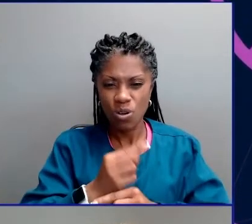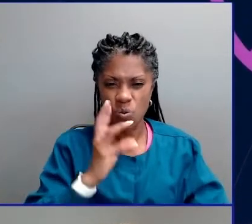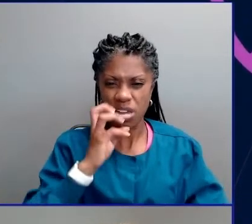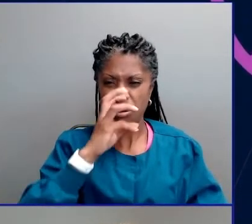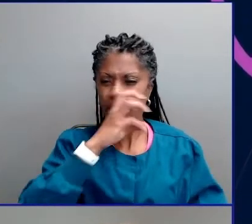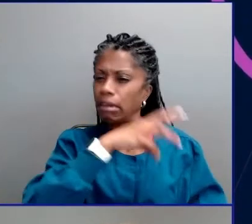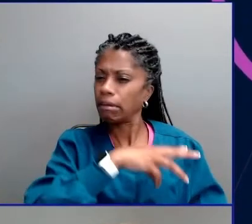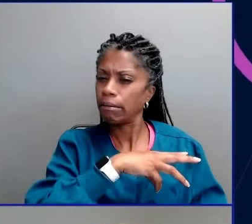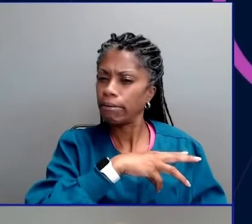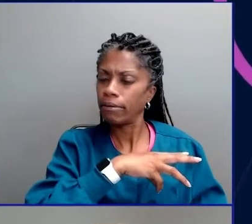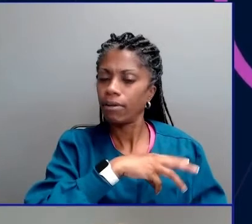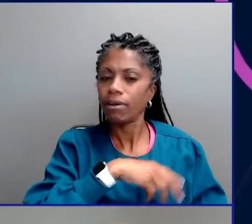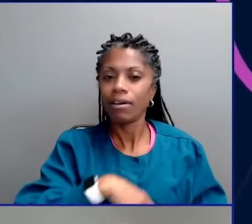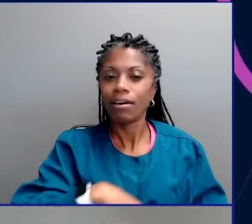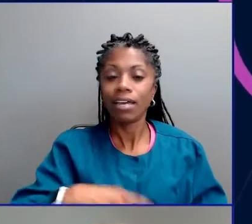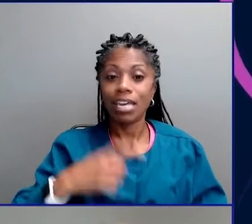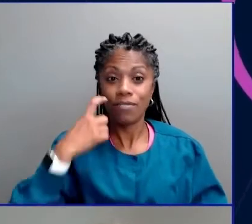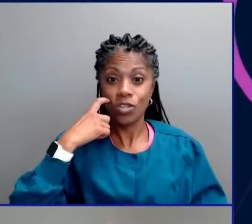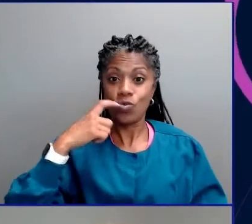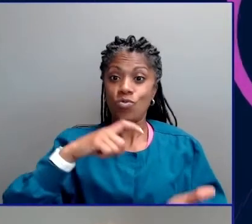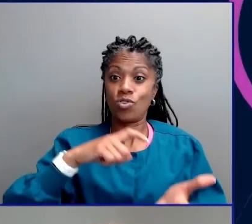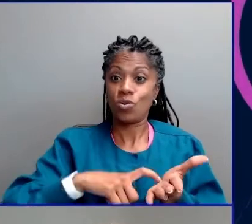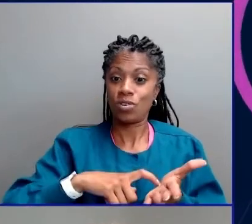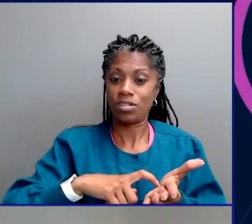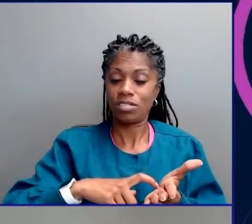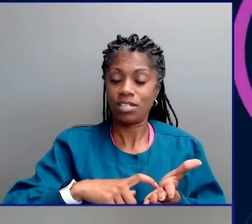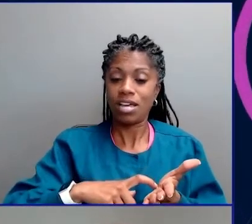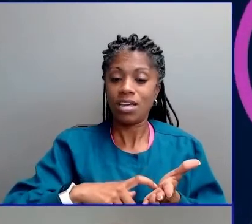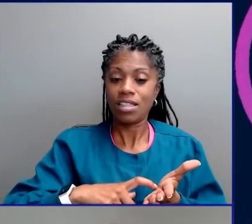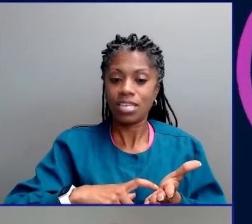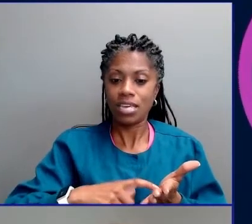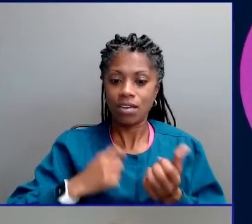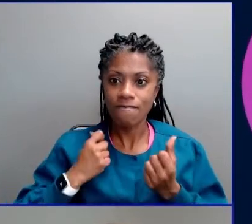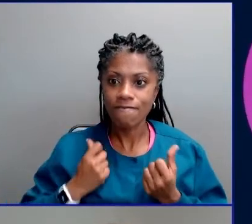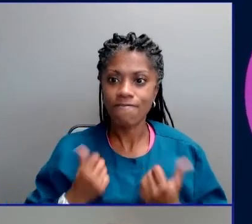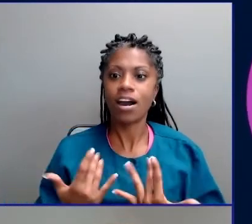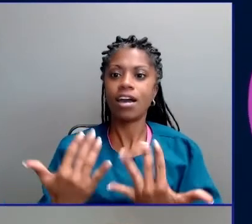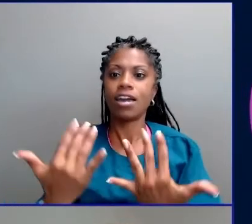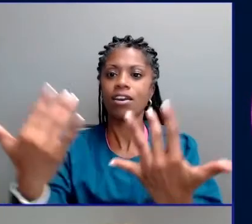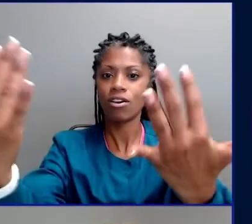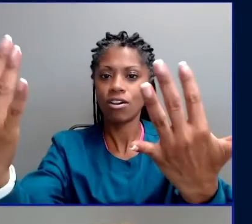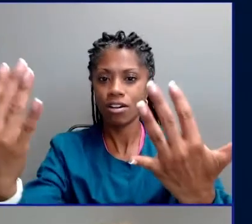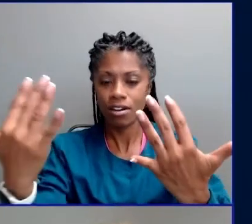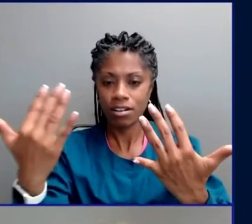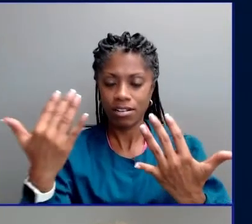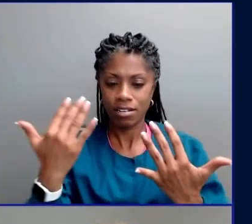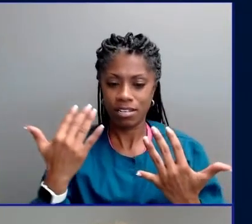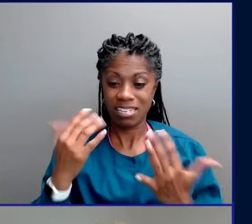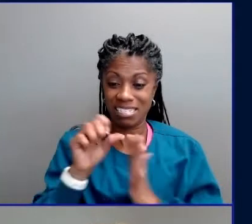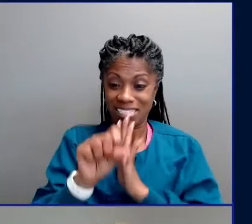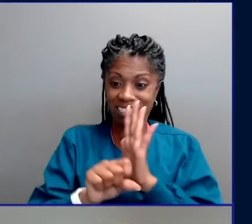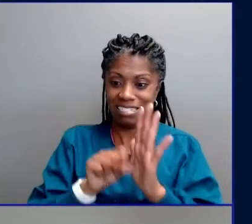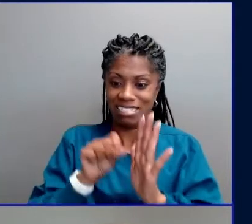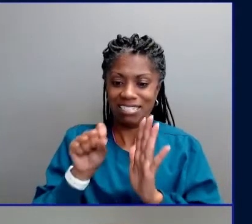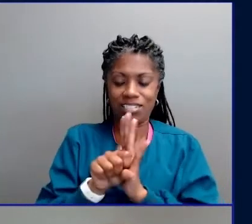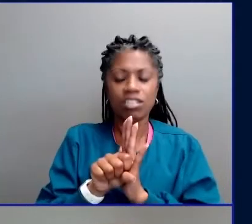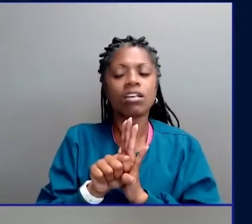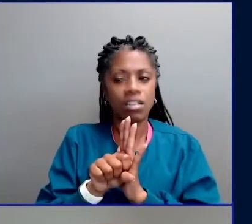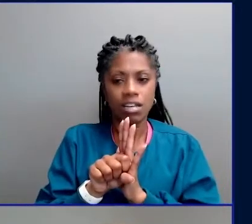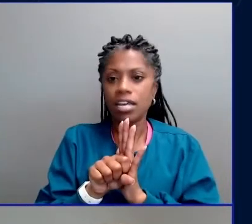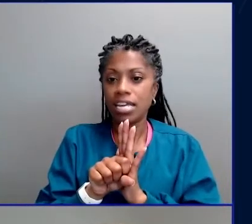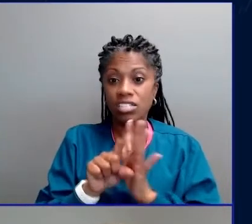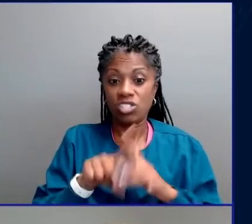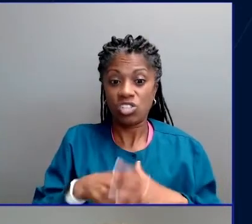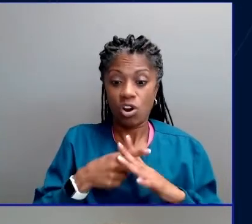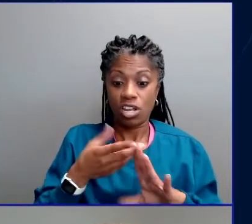wildfire season is starting earlier, ending later, and wildfires are burning greater and greater area. We're seeing